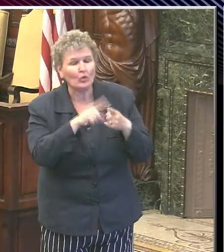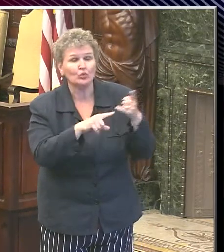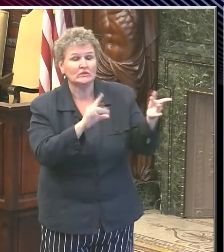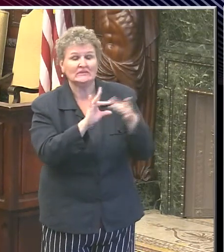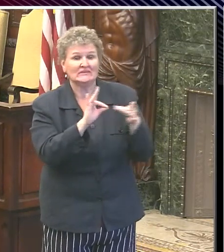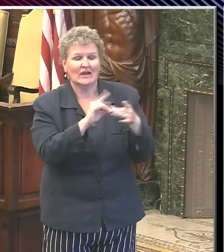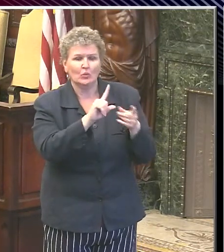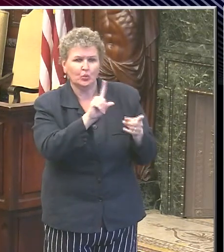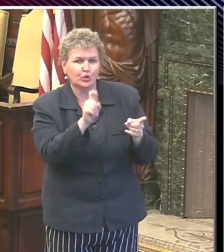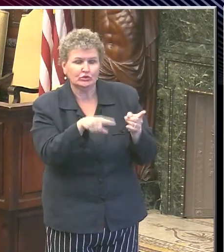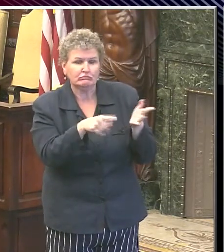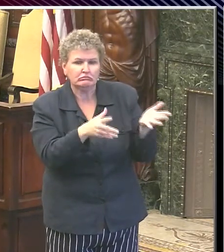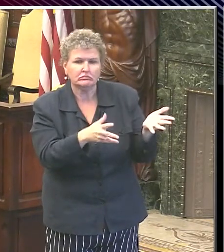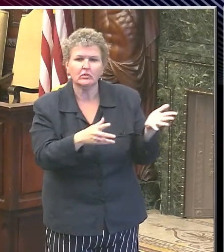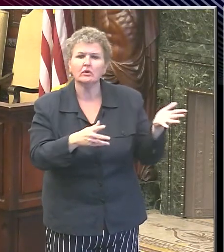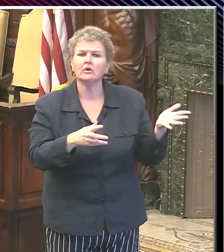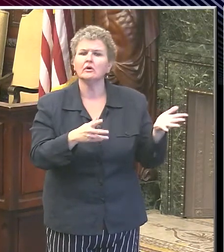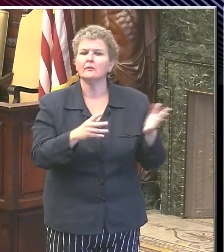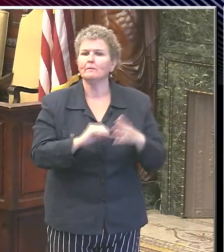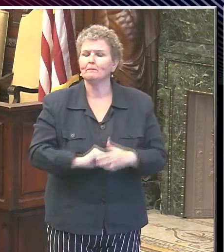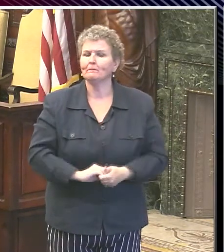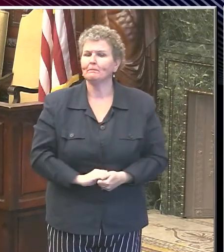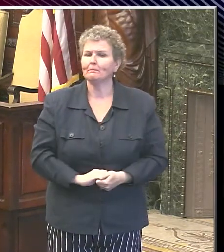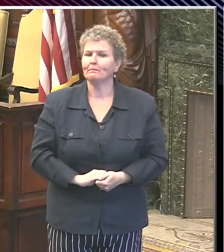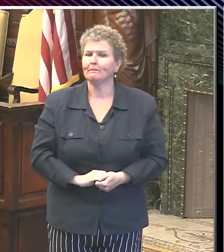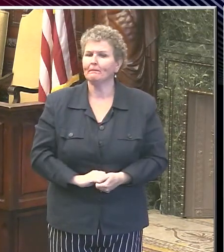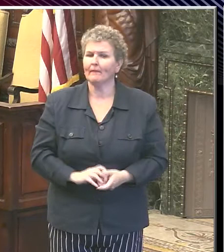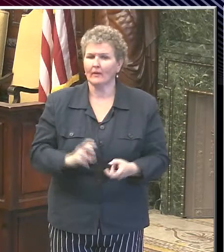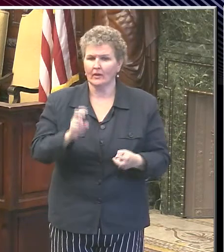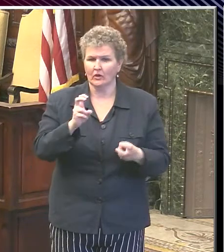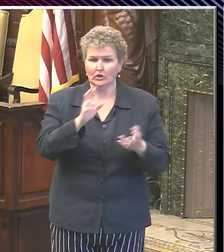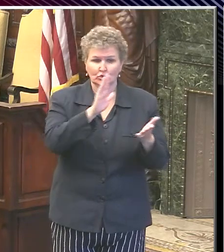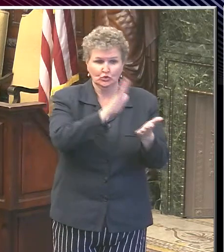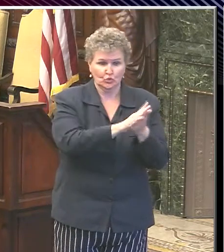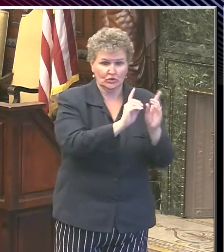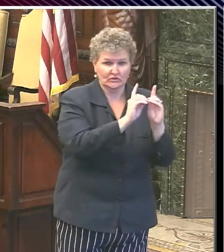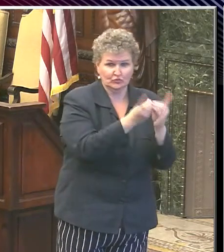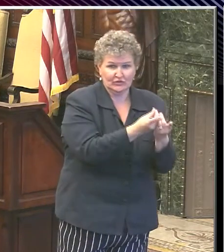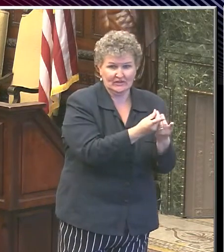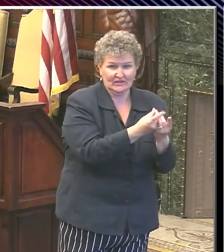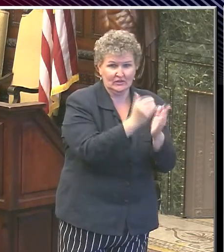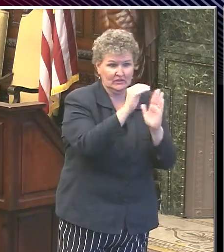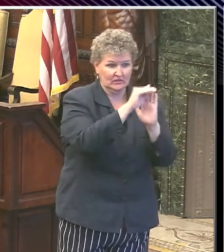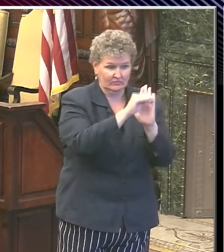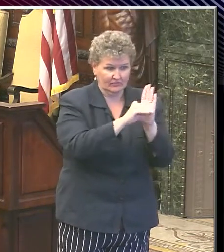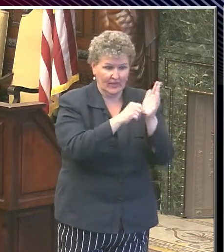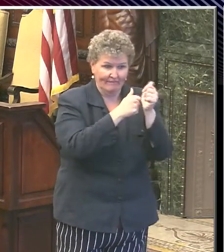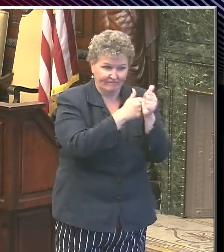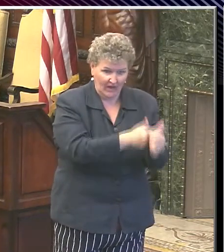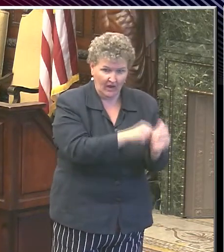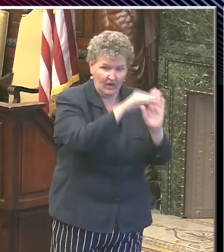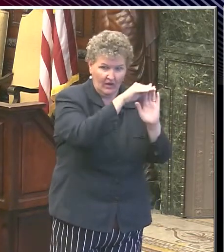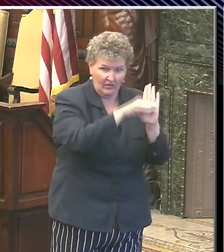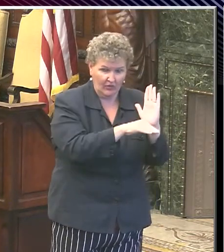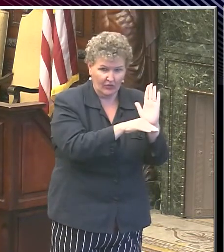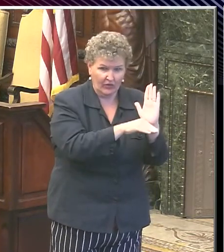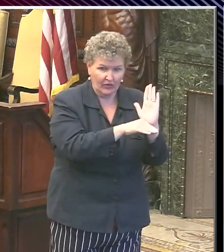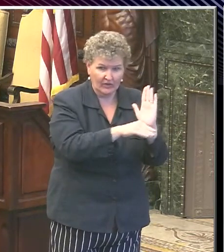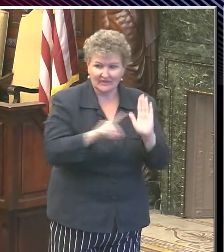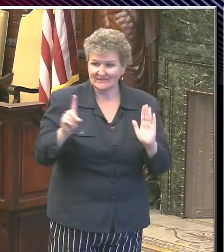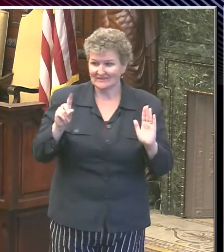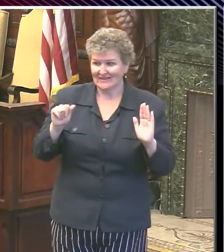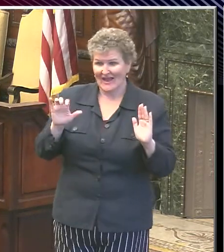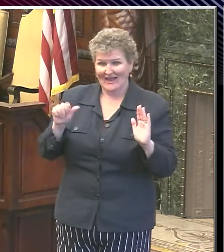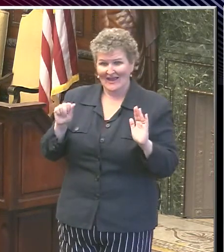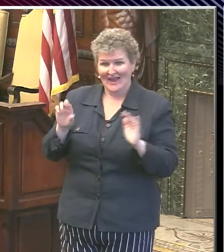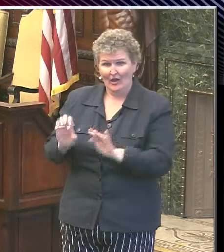The question in general was about if the same criteria that the school district is implementing is the one that daycare centers have